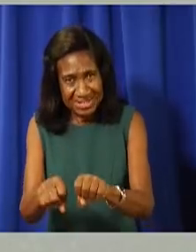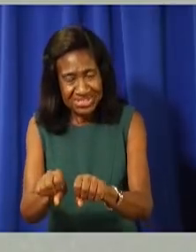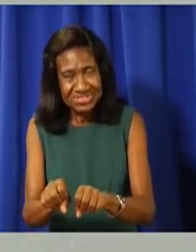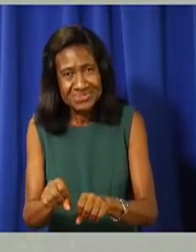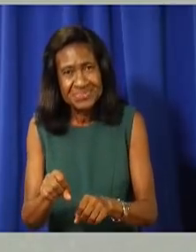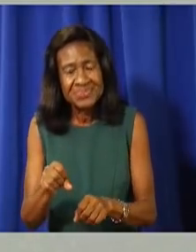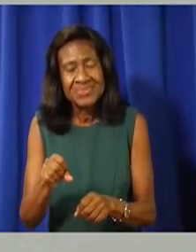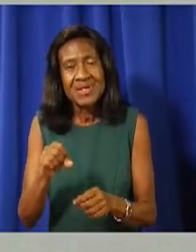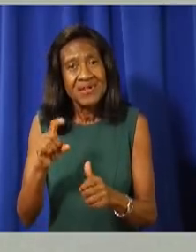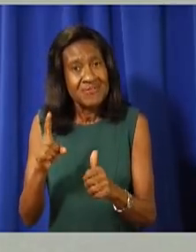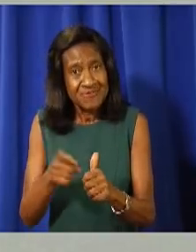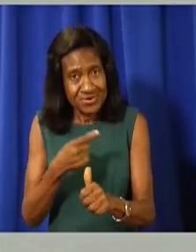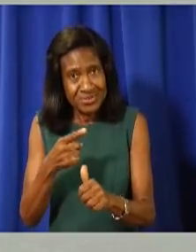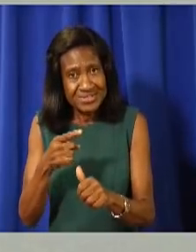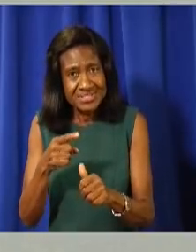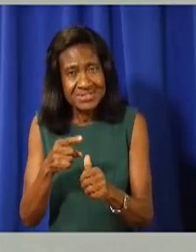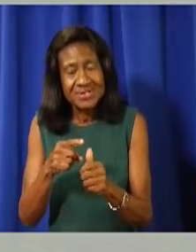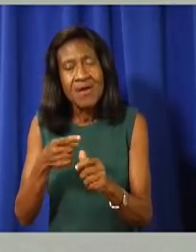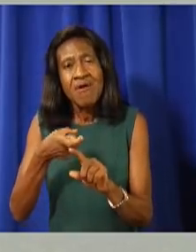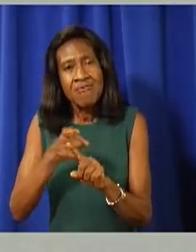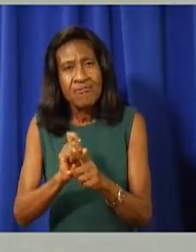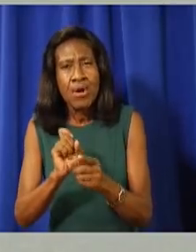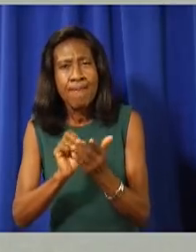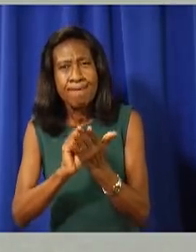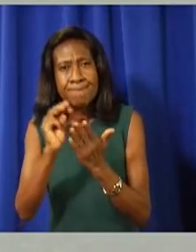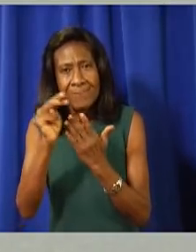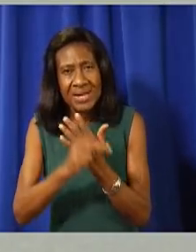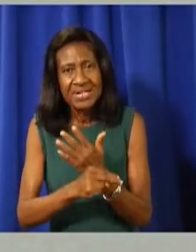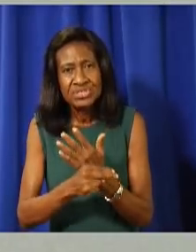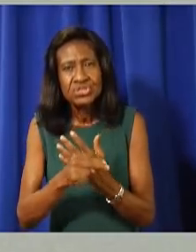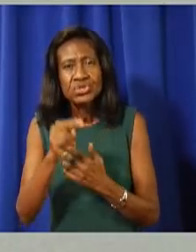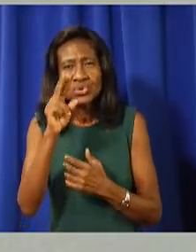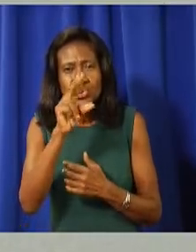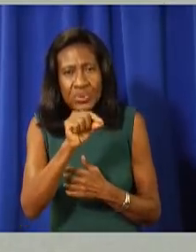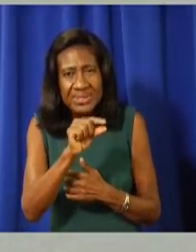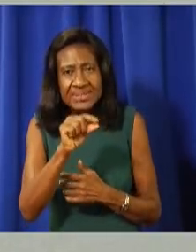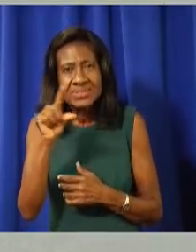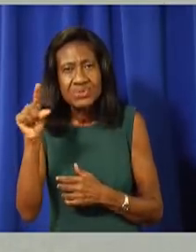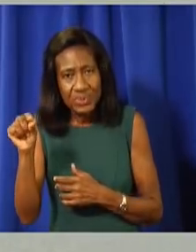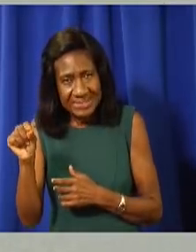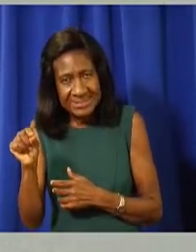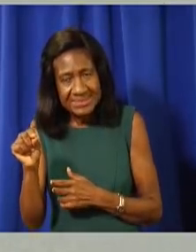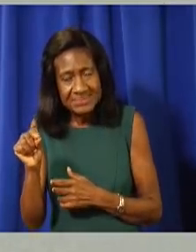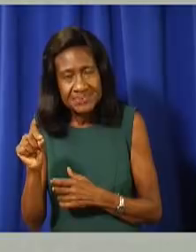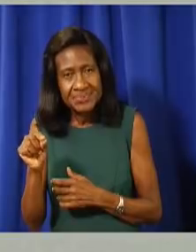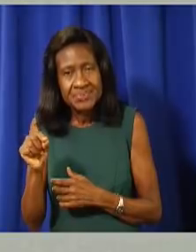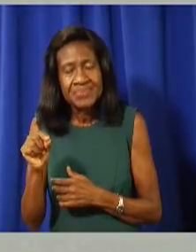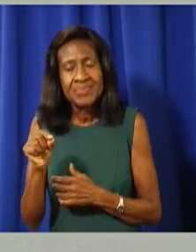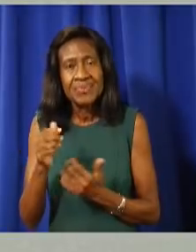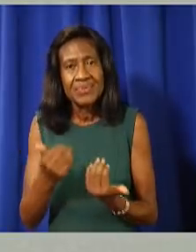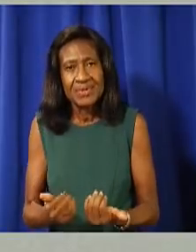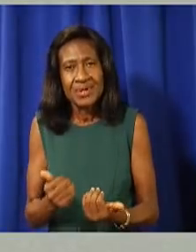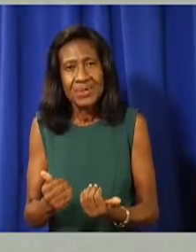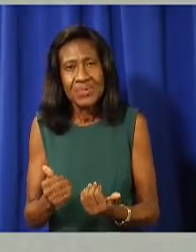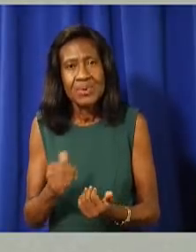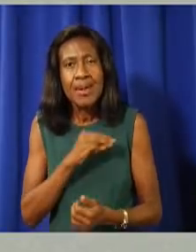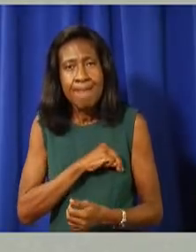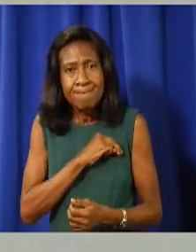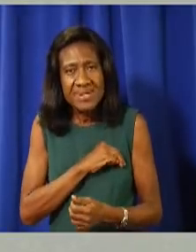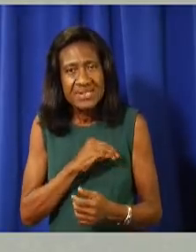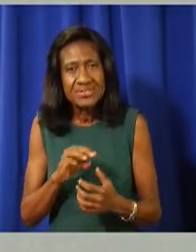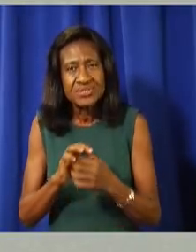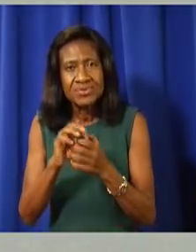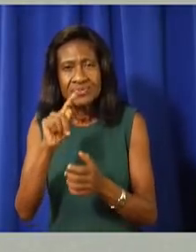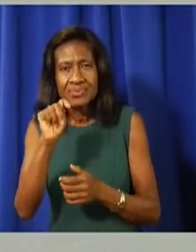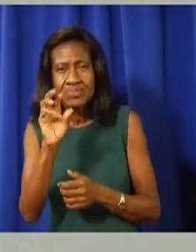March 2020. I will leave my colleague, the Minister of Tourism to speak more in relation to phase